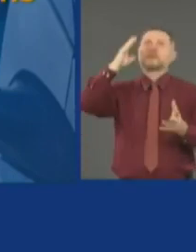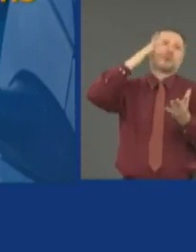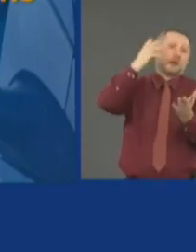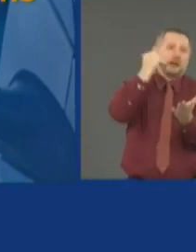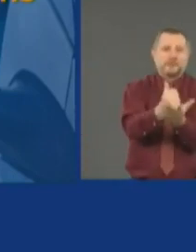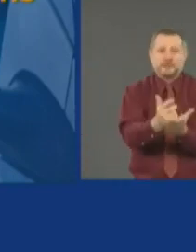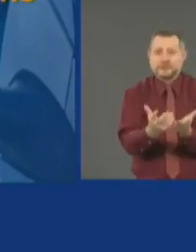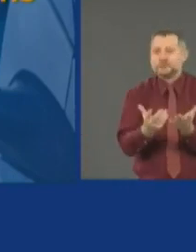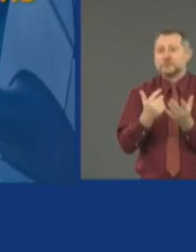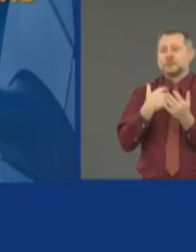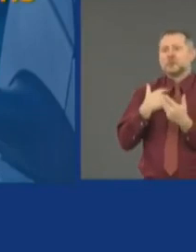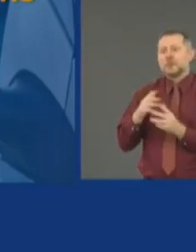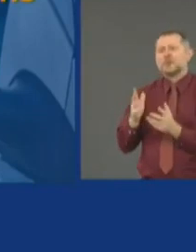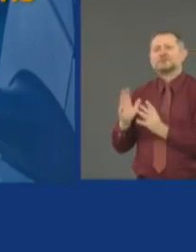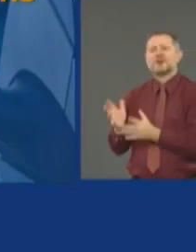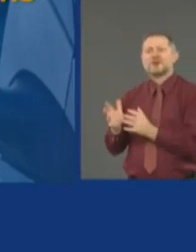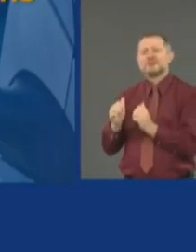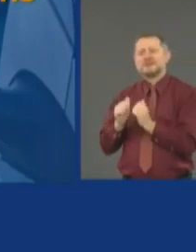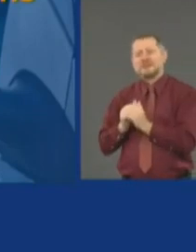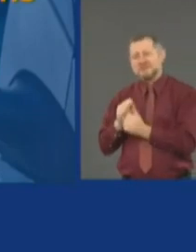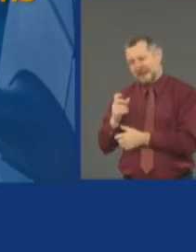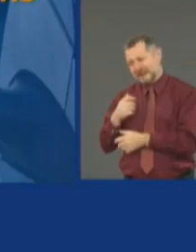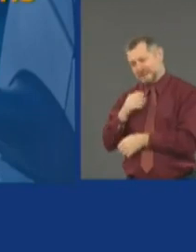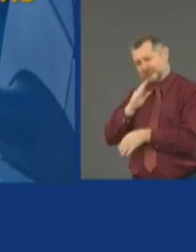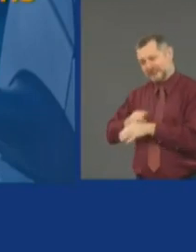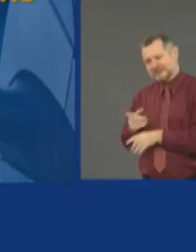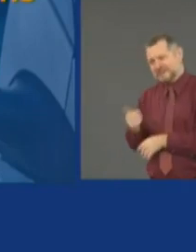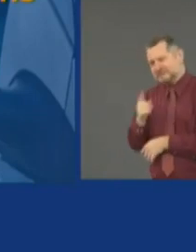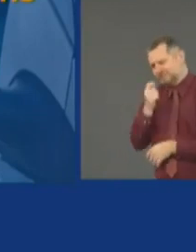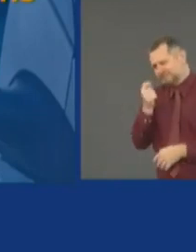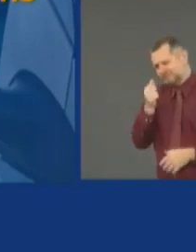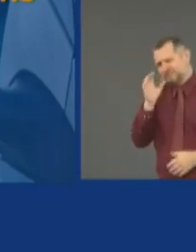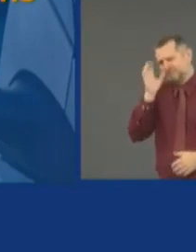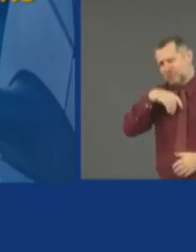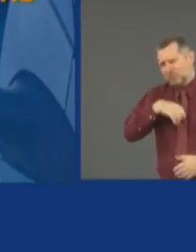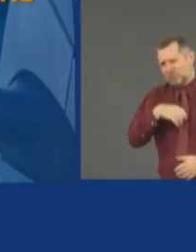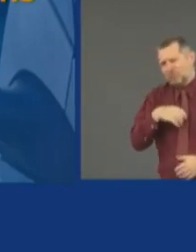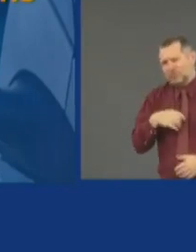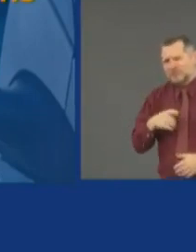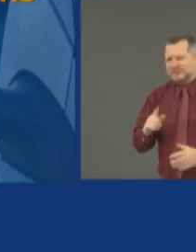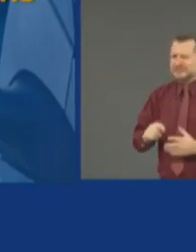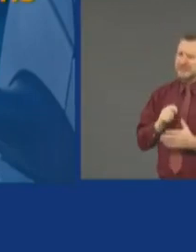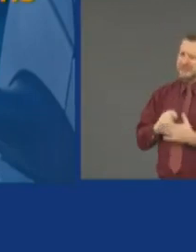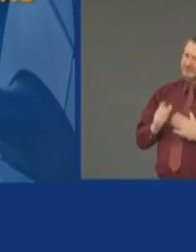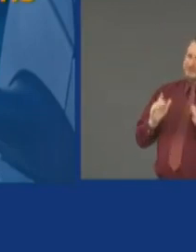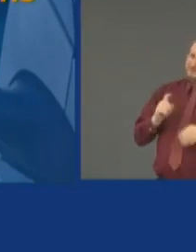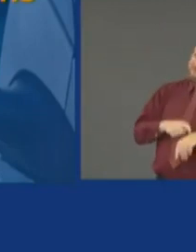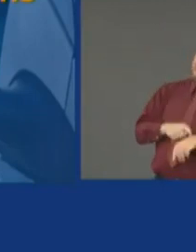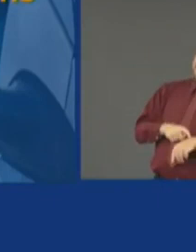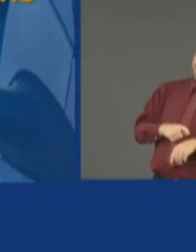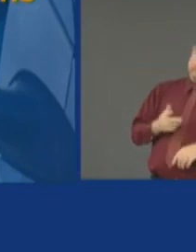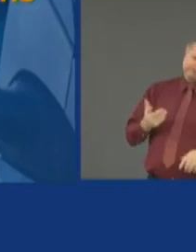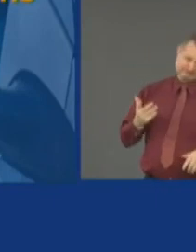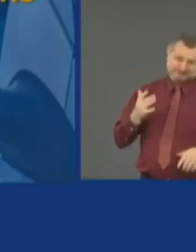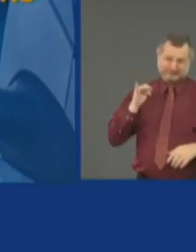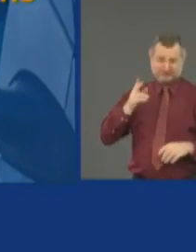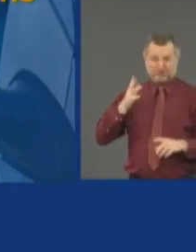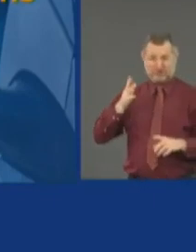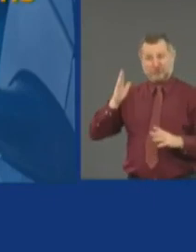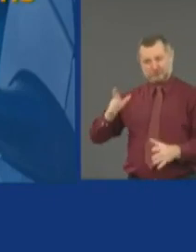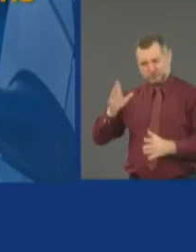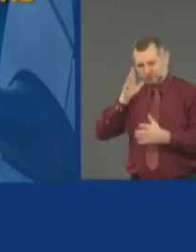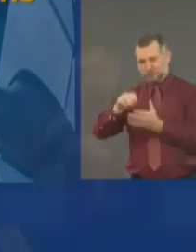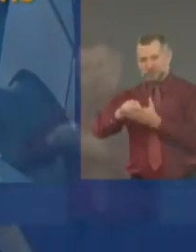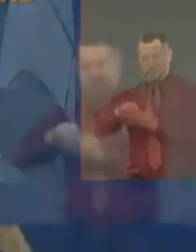is just a bizarre time. It's a time they'll write about in the history books for years to come. They'll talk about for